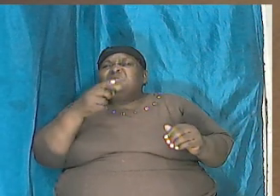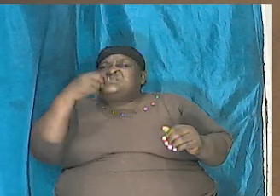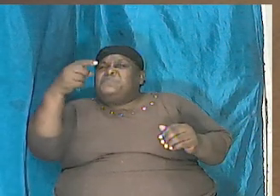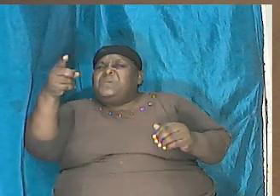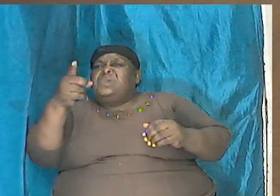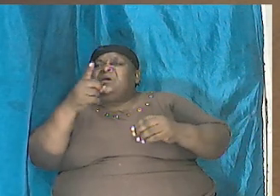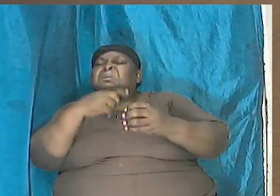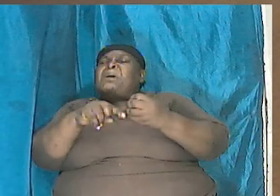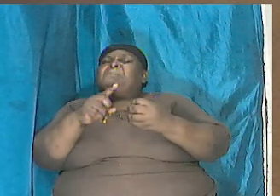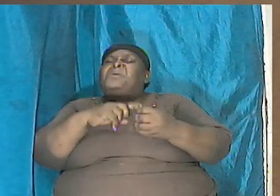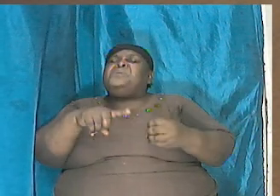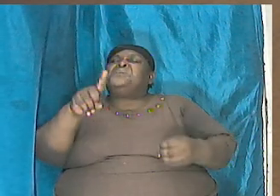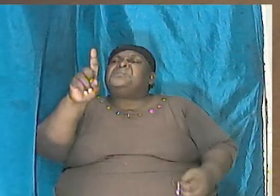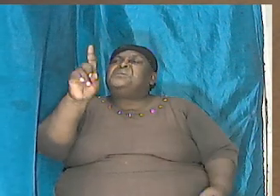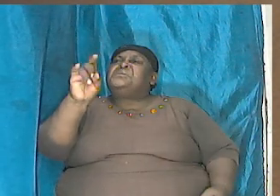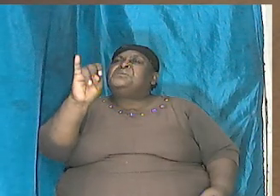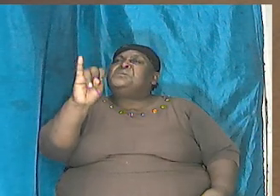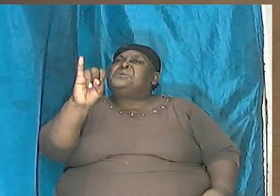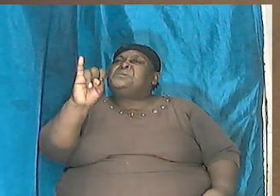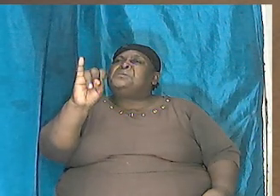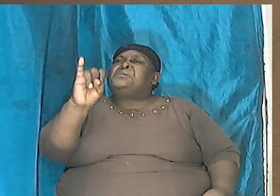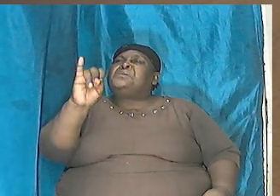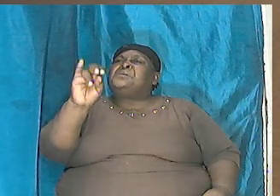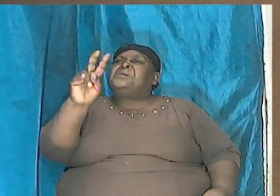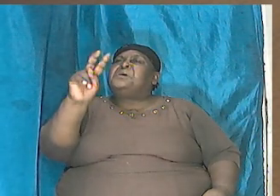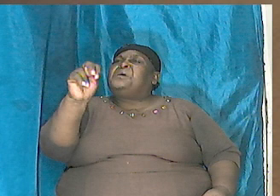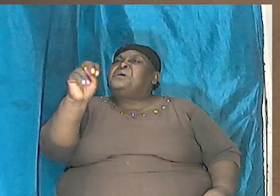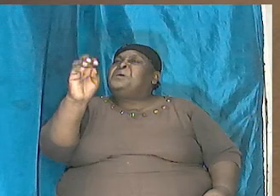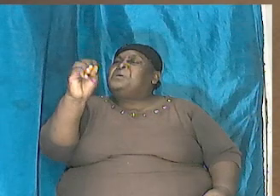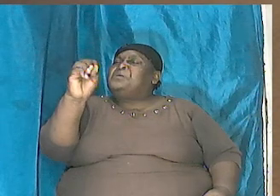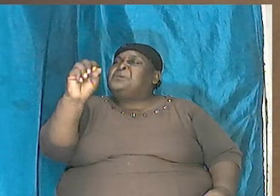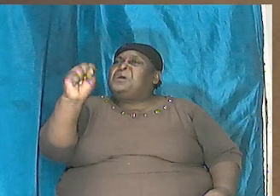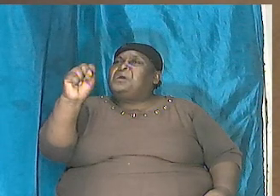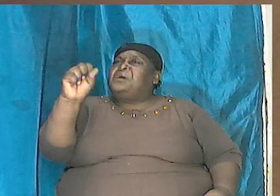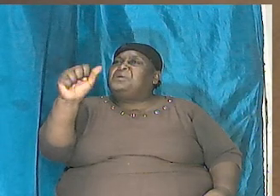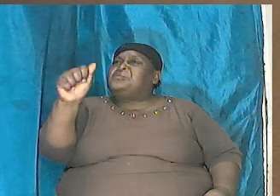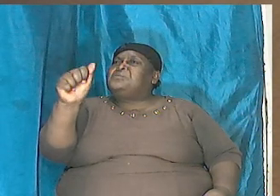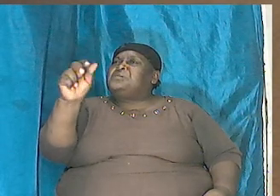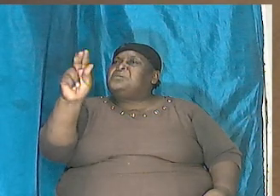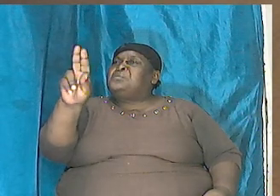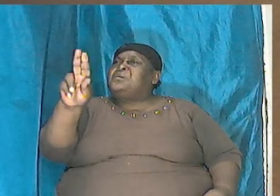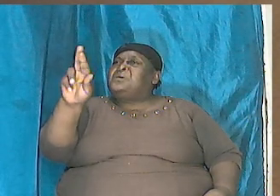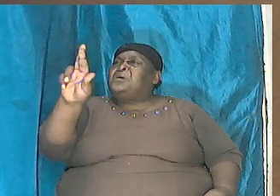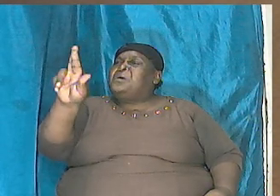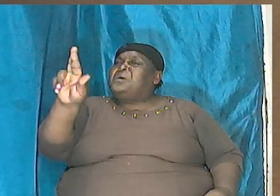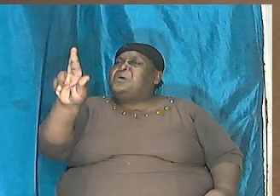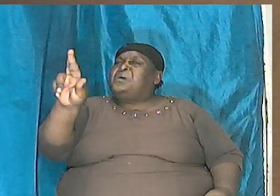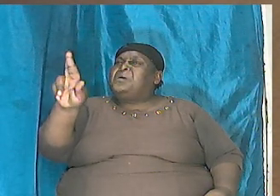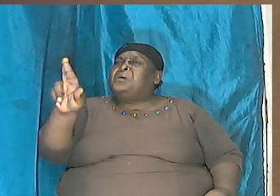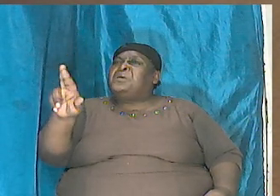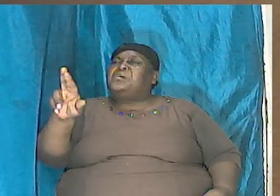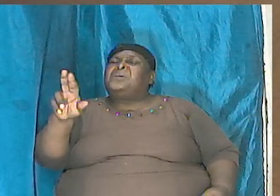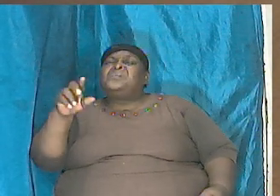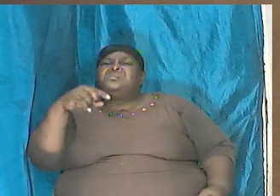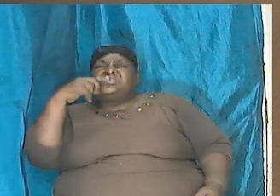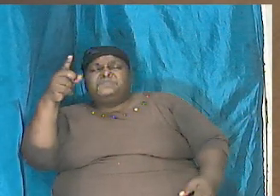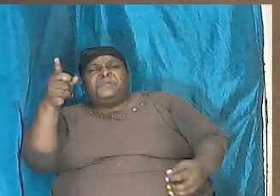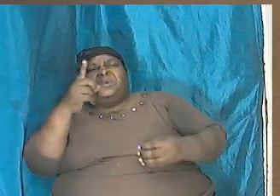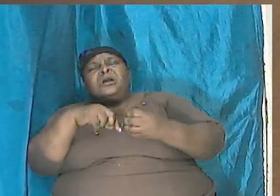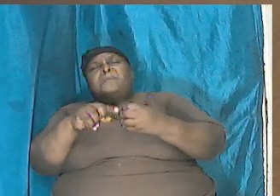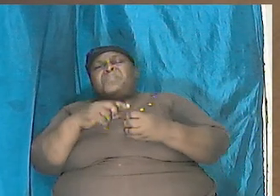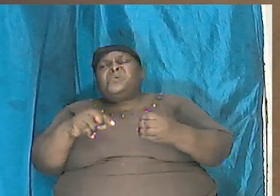when we look at the description that men give especially in the distant past when they are describing this